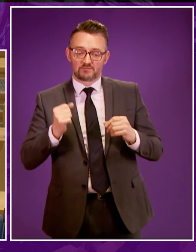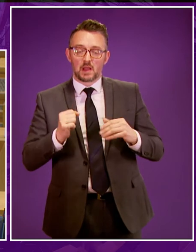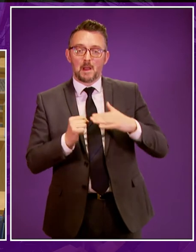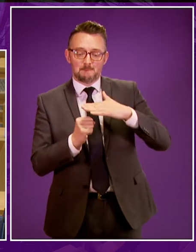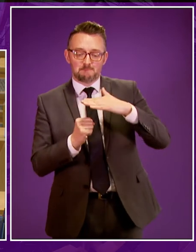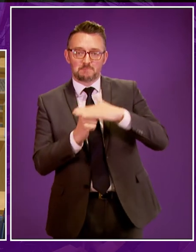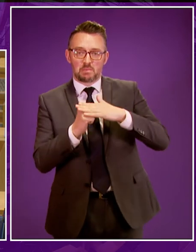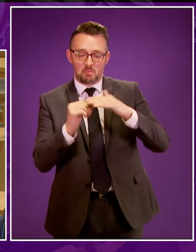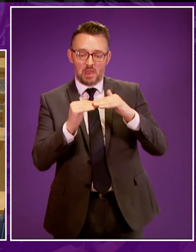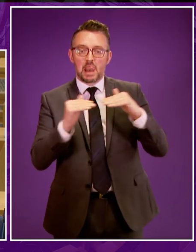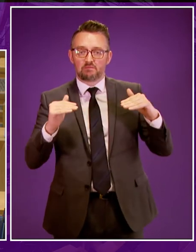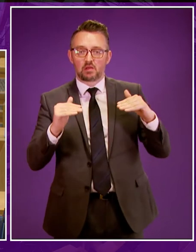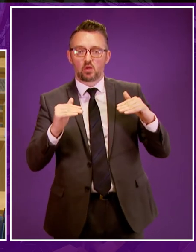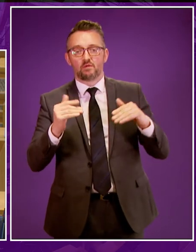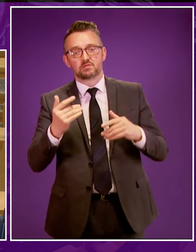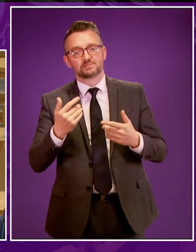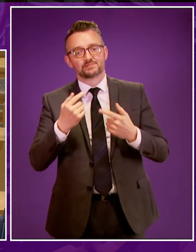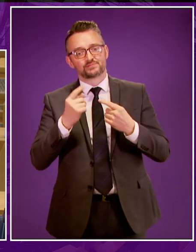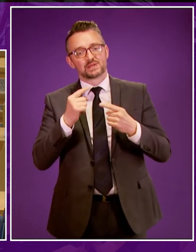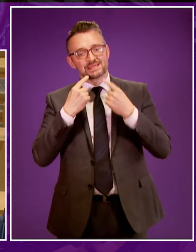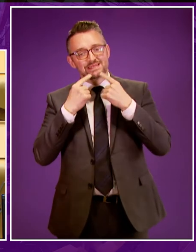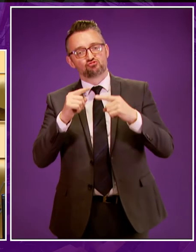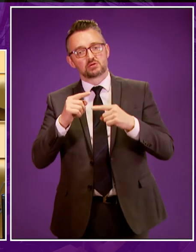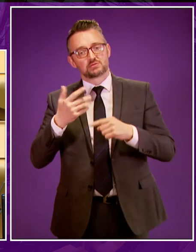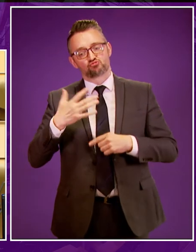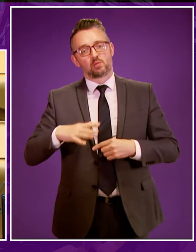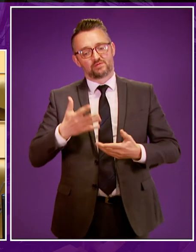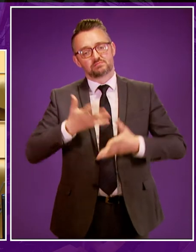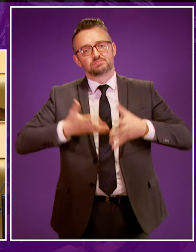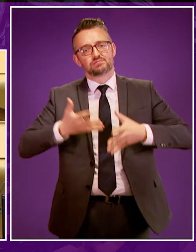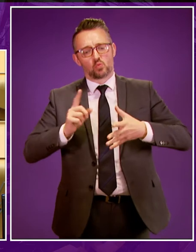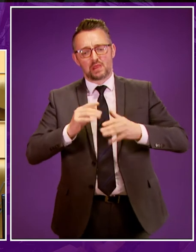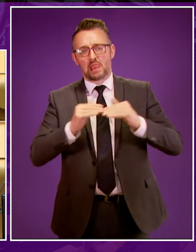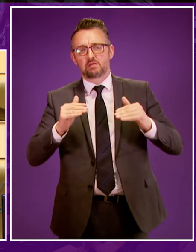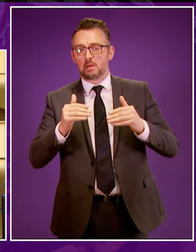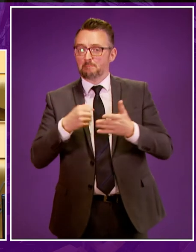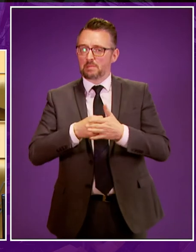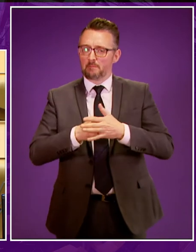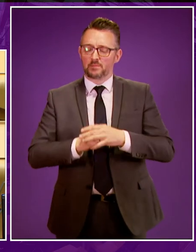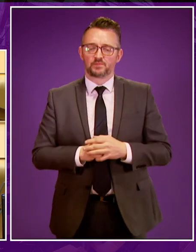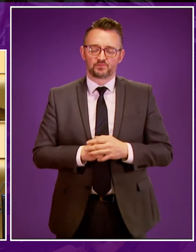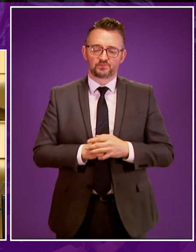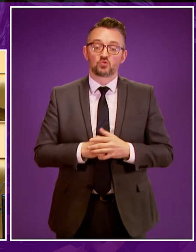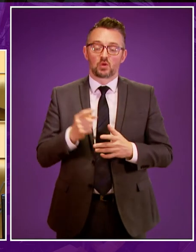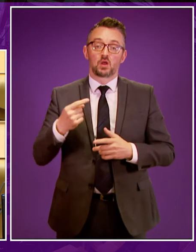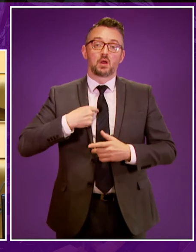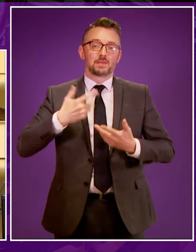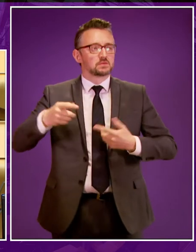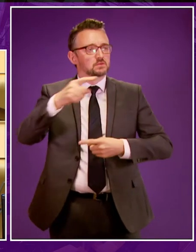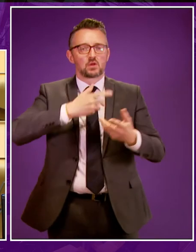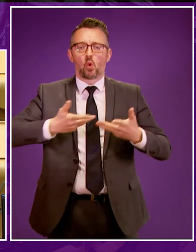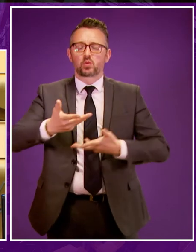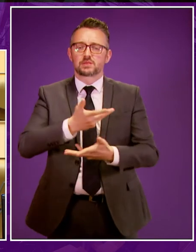required level of BSL for such teachers? Minister. I think in terms of what we heard in the consultation